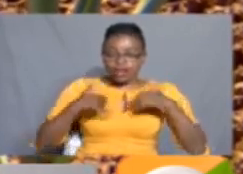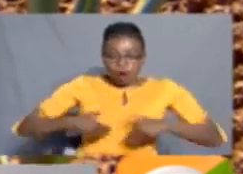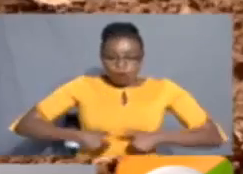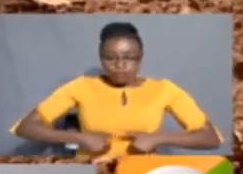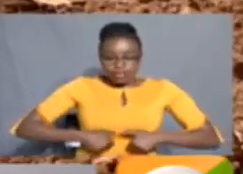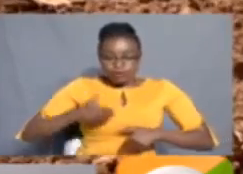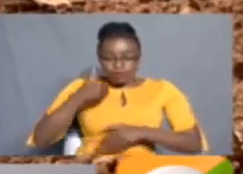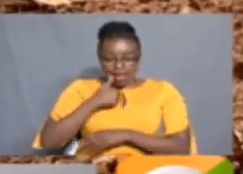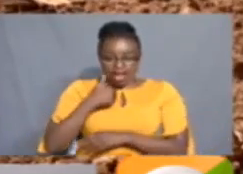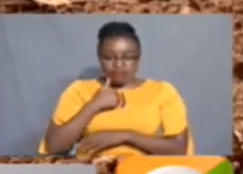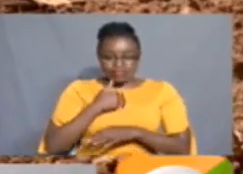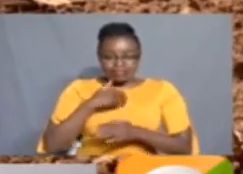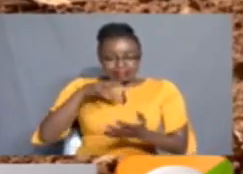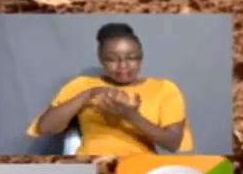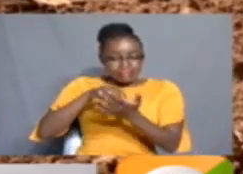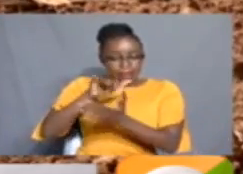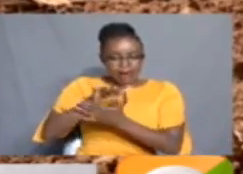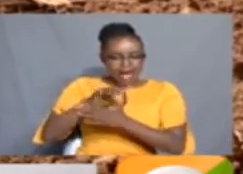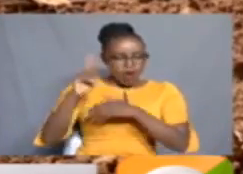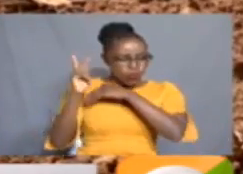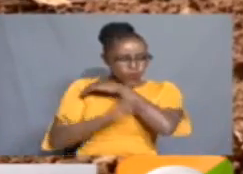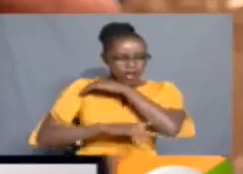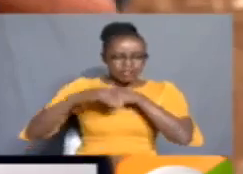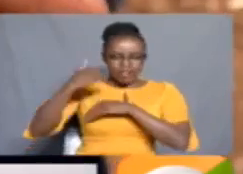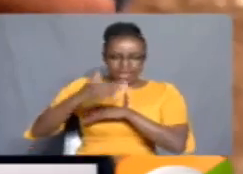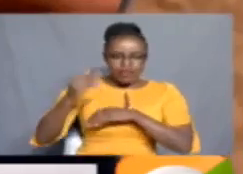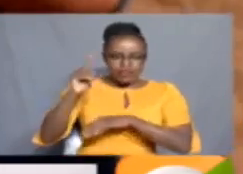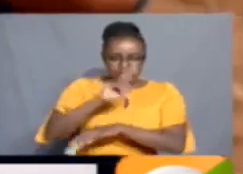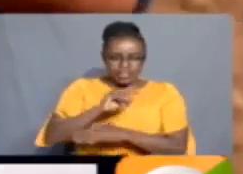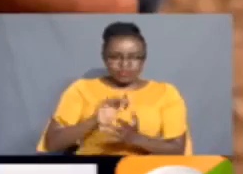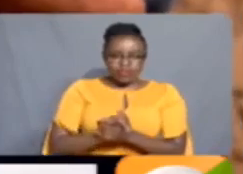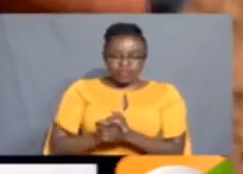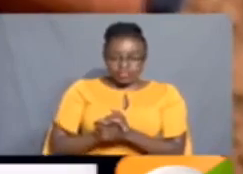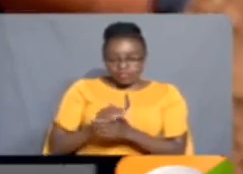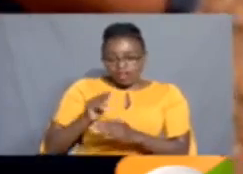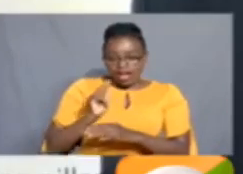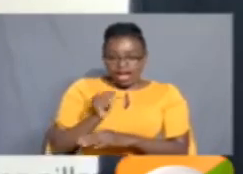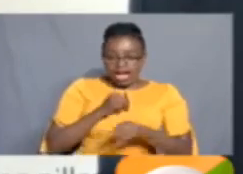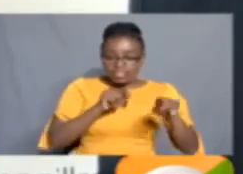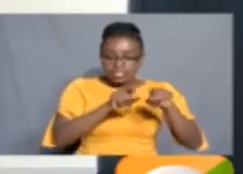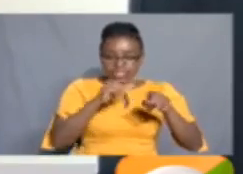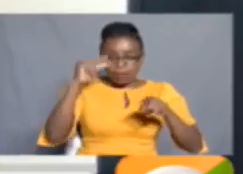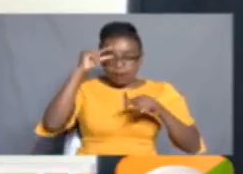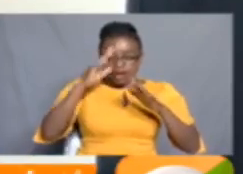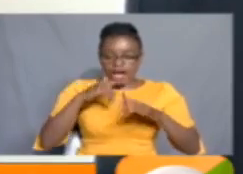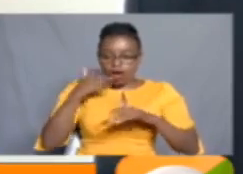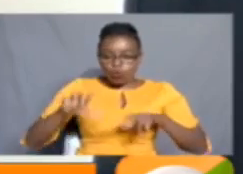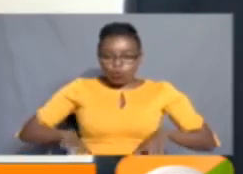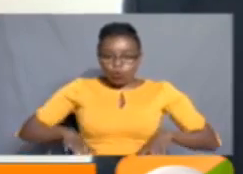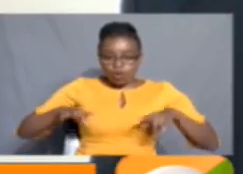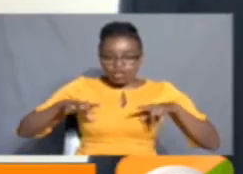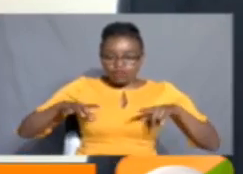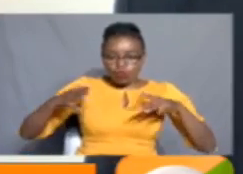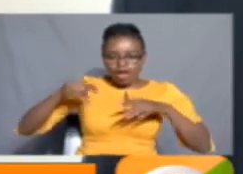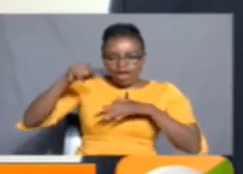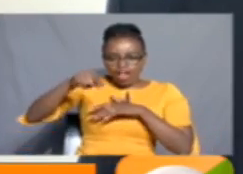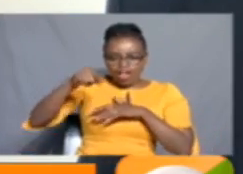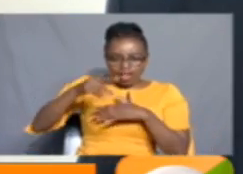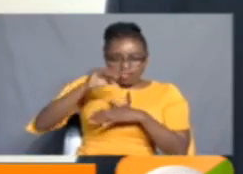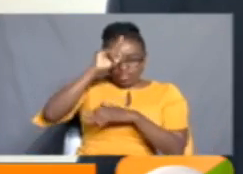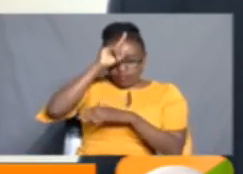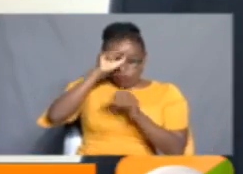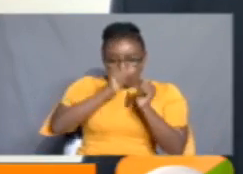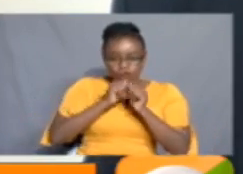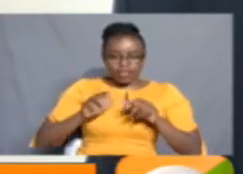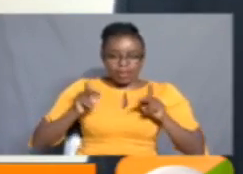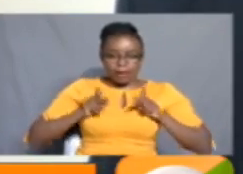insist that the situation is worsening by the day. It behoves upon us as governors who stay at the grassroots with the